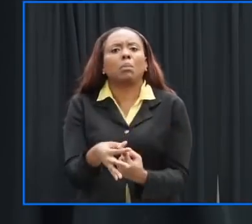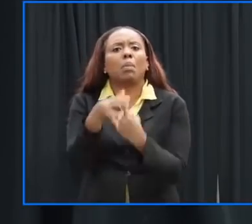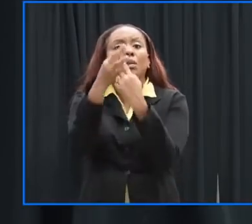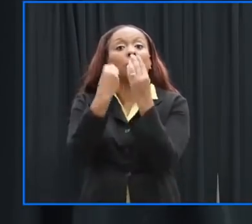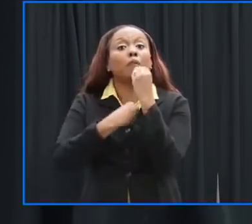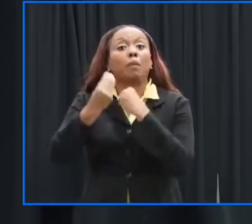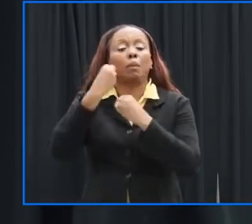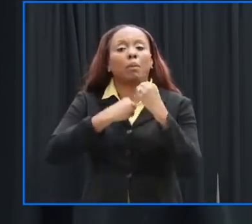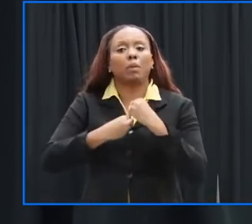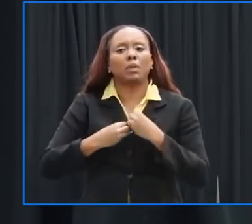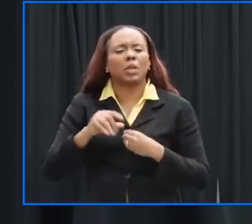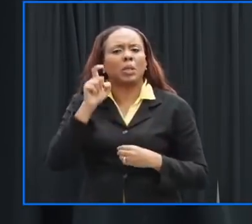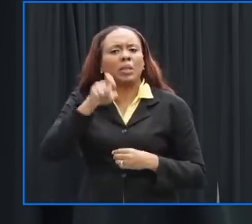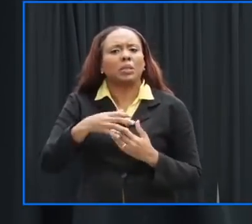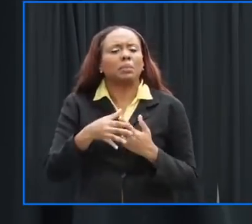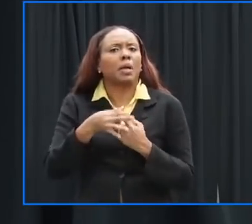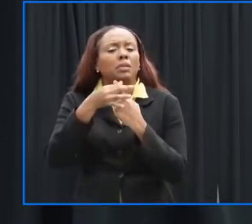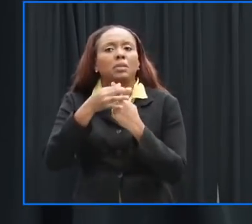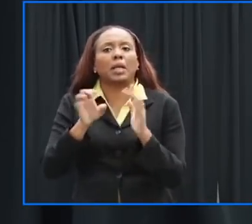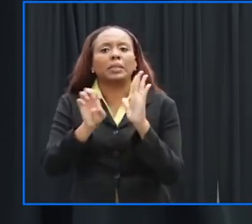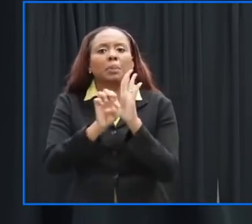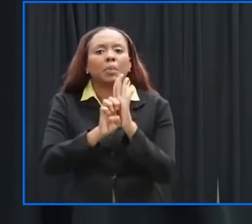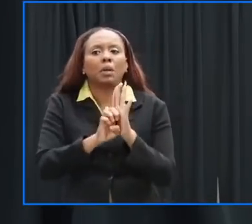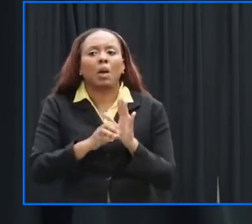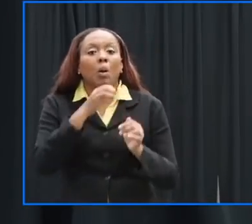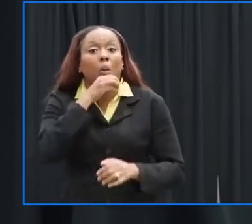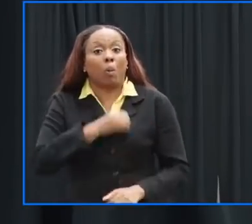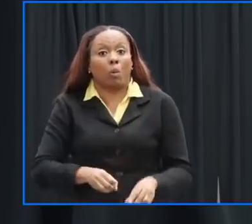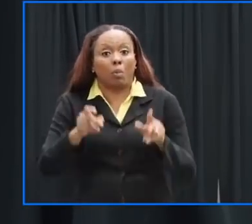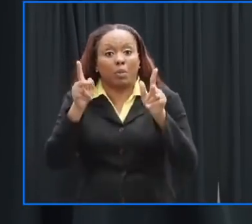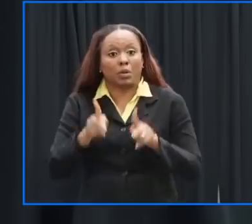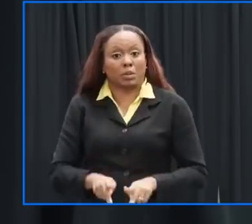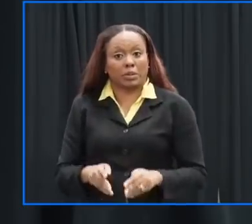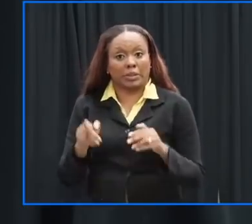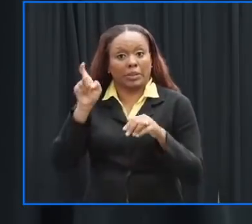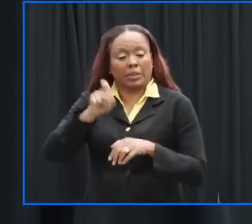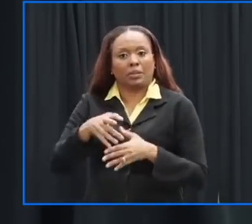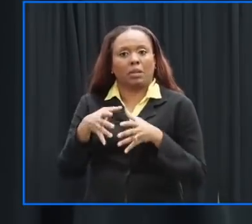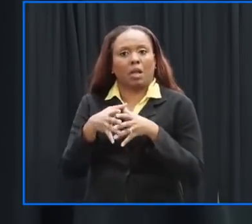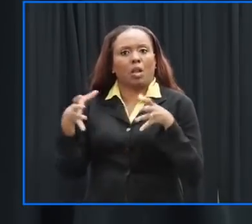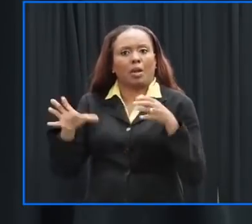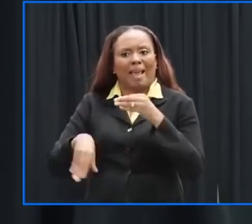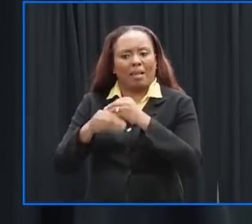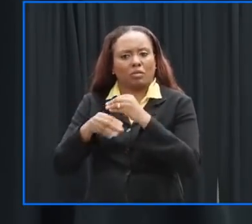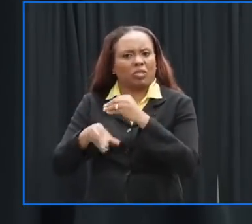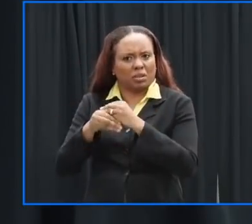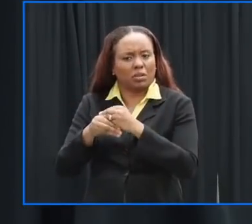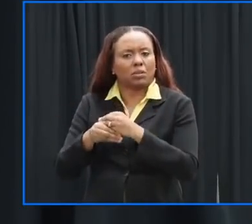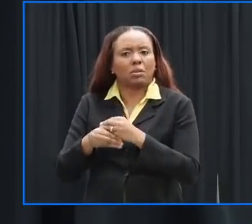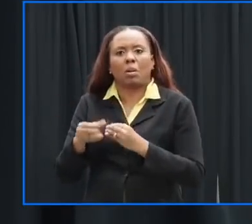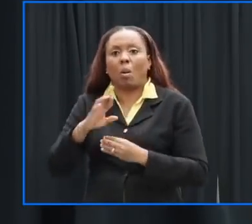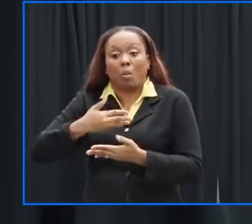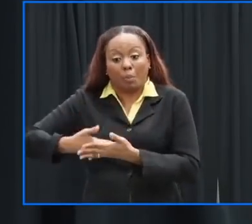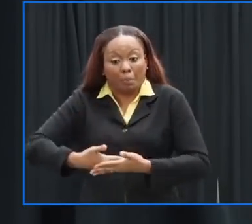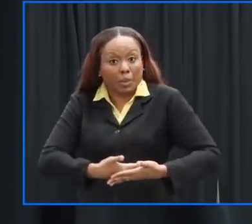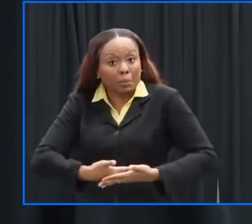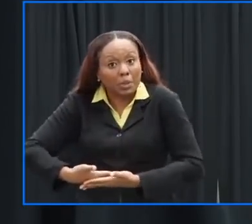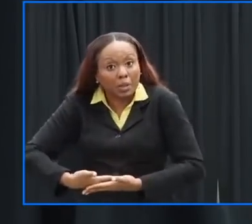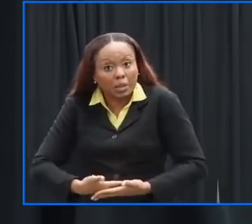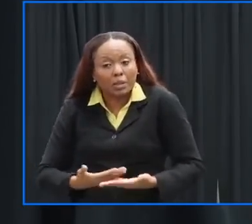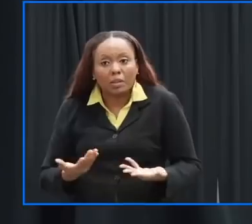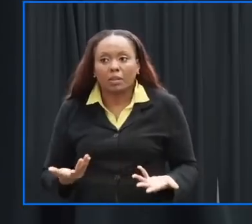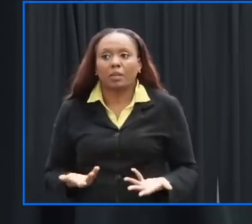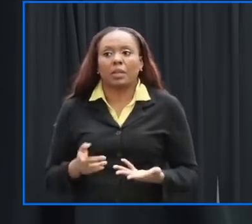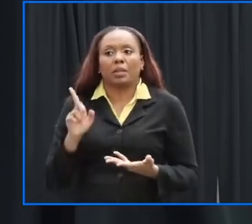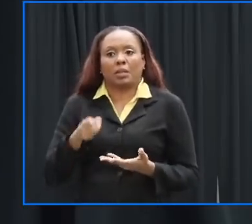special diet if you have a baby if you have an elderly person you need to make sure that you take the requirements for those